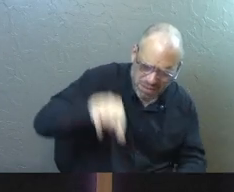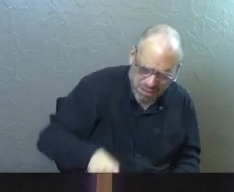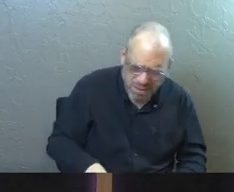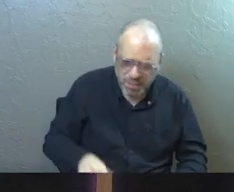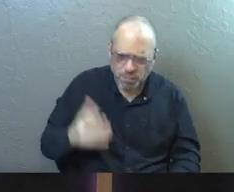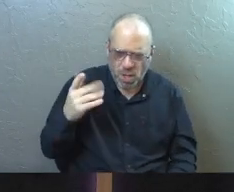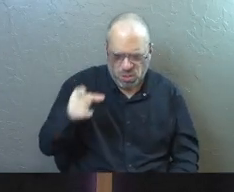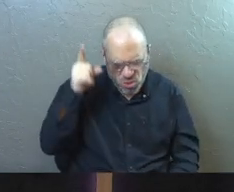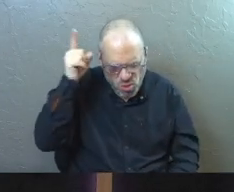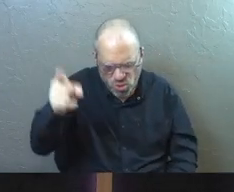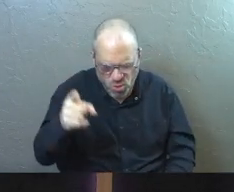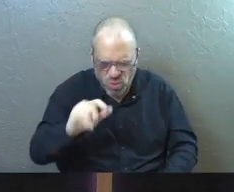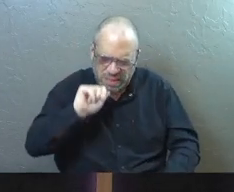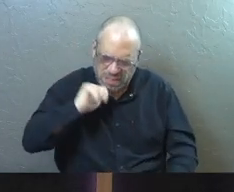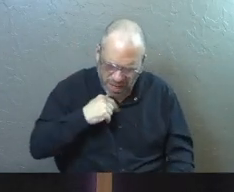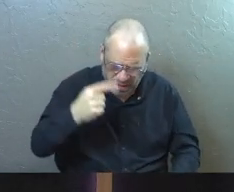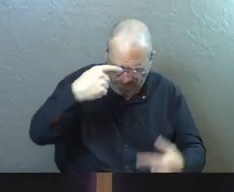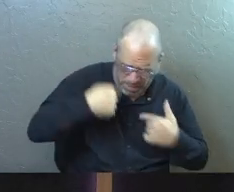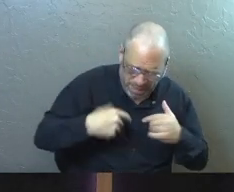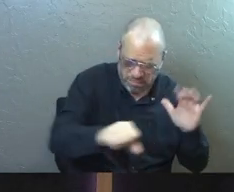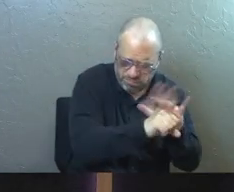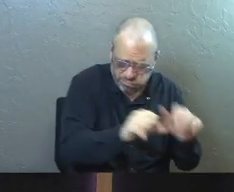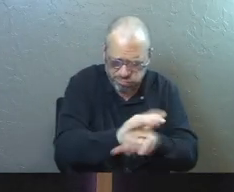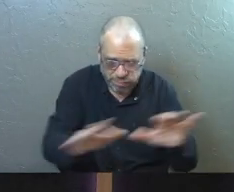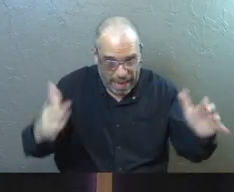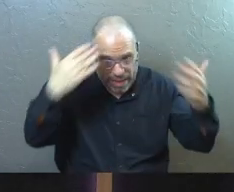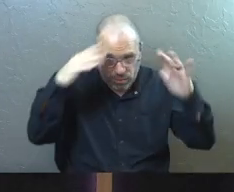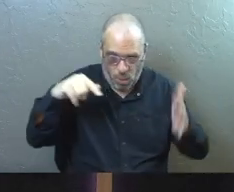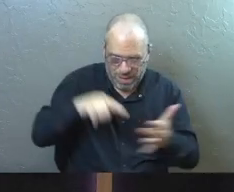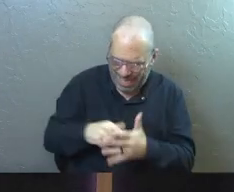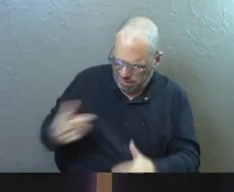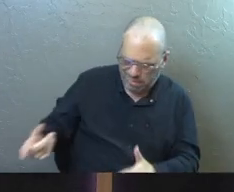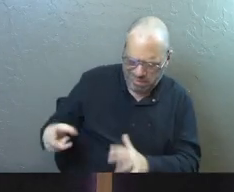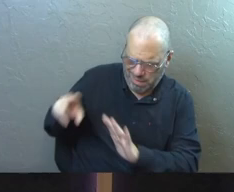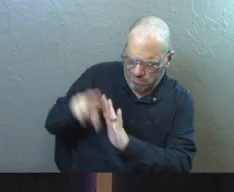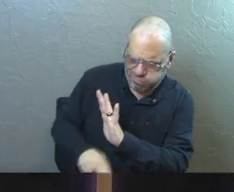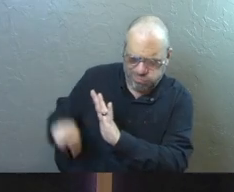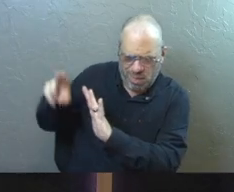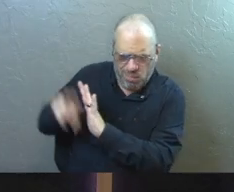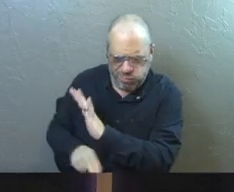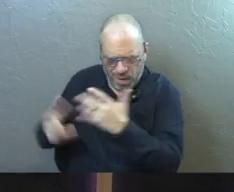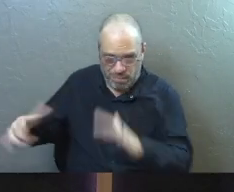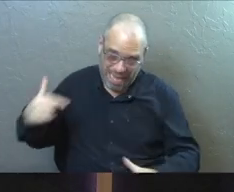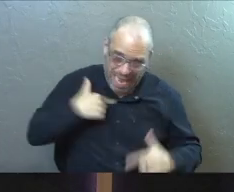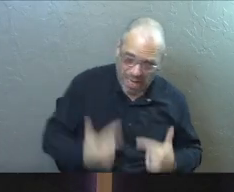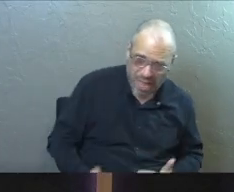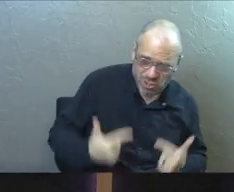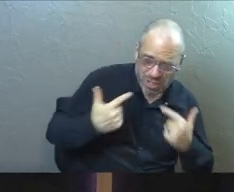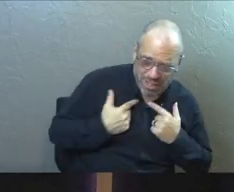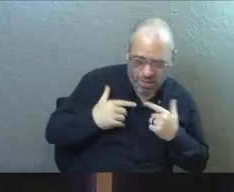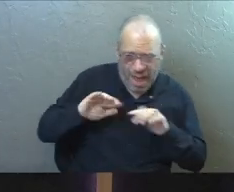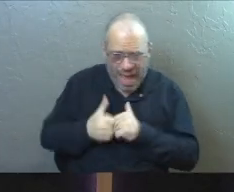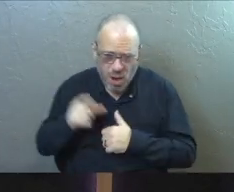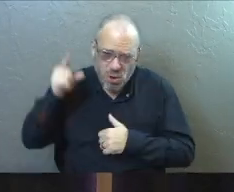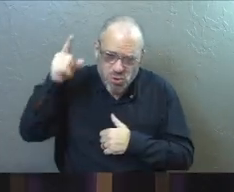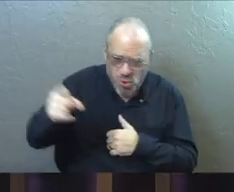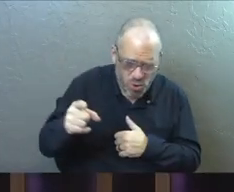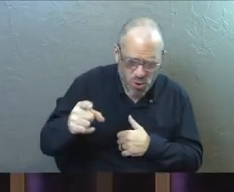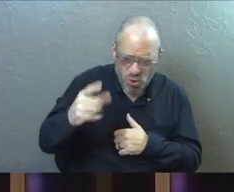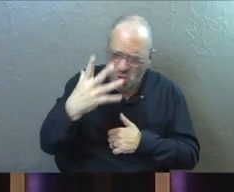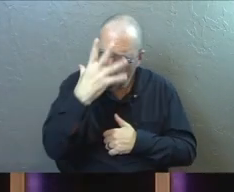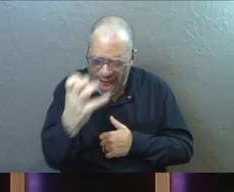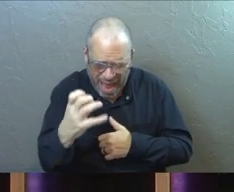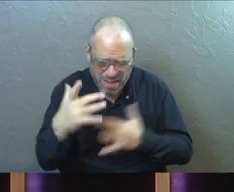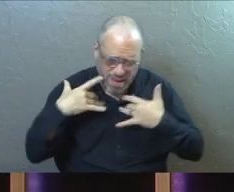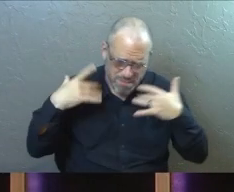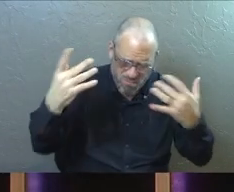I lied. While you were suffering for me, I did not know why this should be that they should die and I should live or how you wrath and